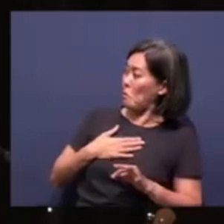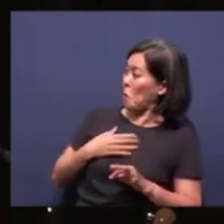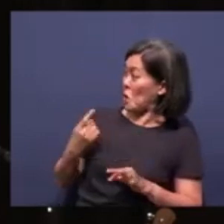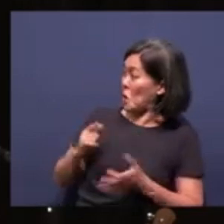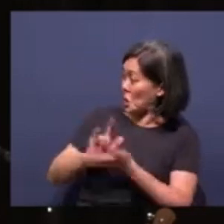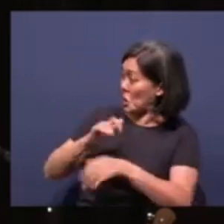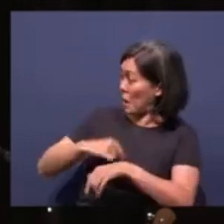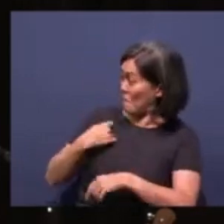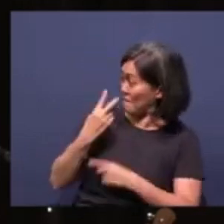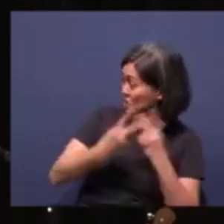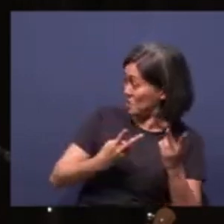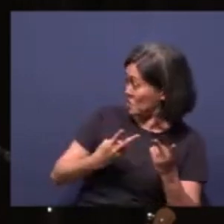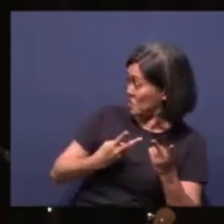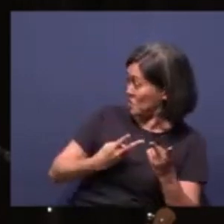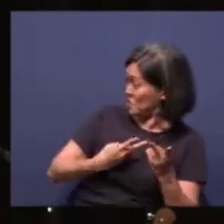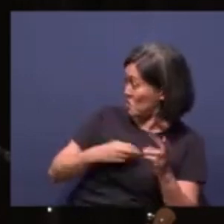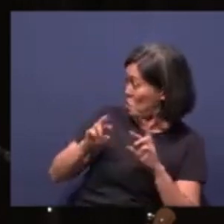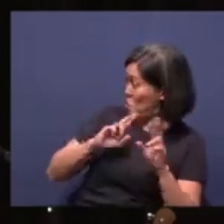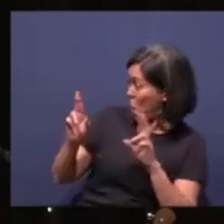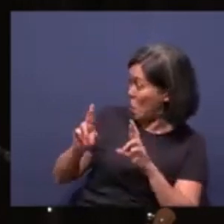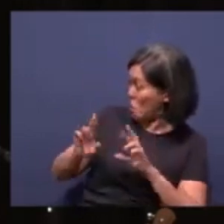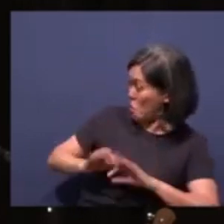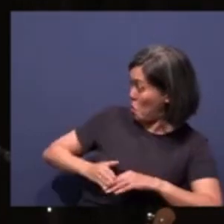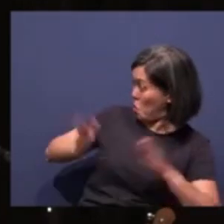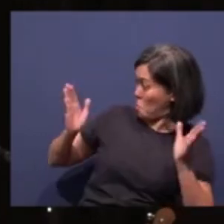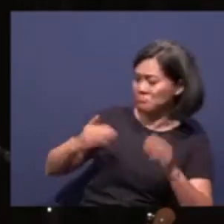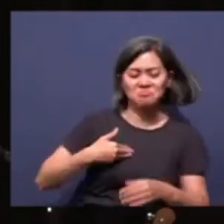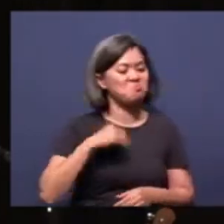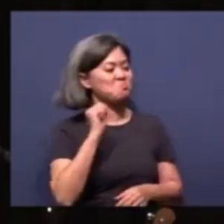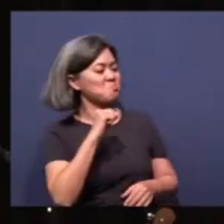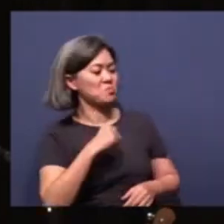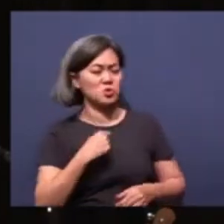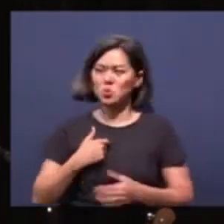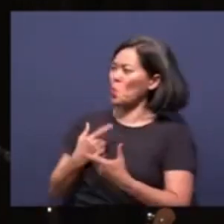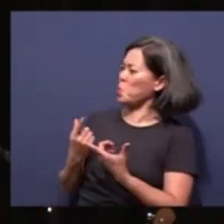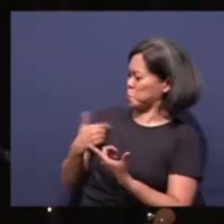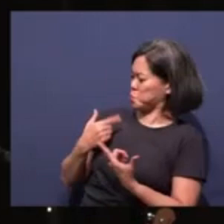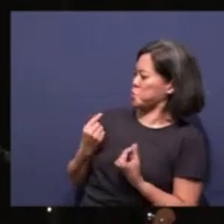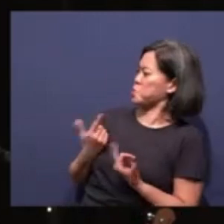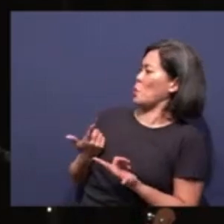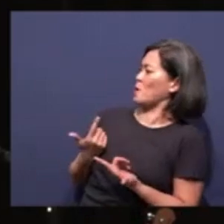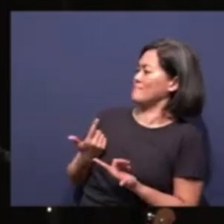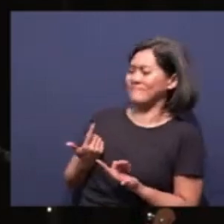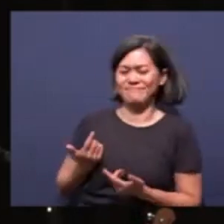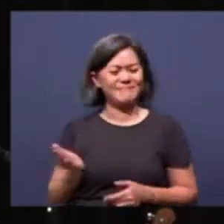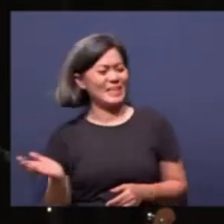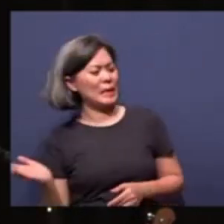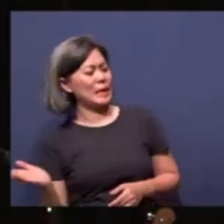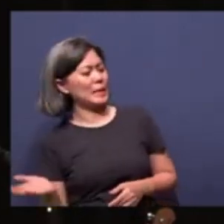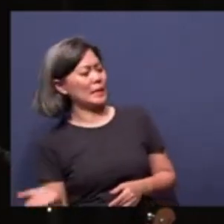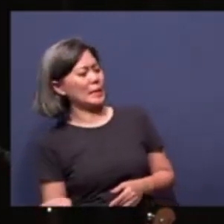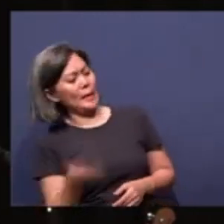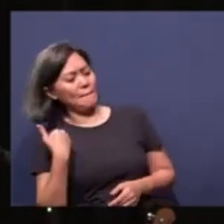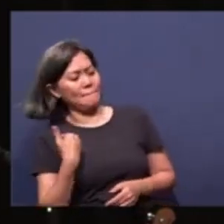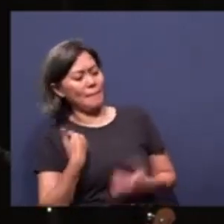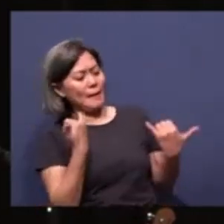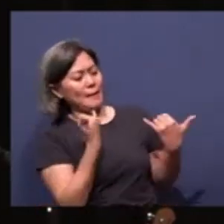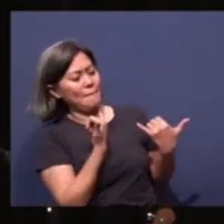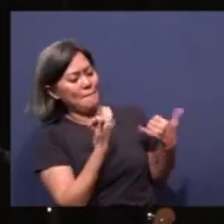visited, okay, is ready for a grand opening? He said, yeah, yeah. Then what do you want me to do? Come over and play the piano?